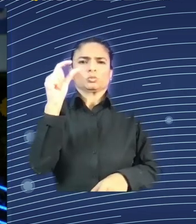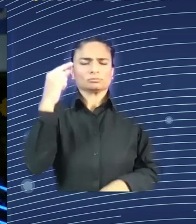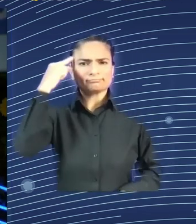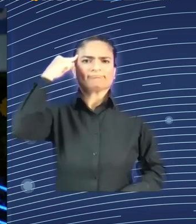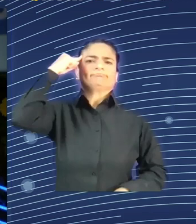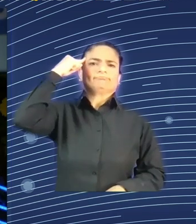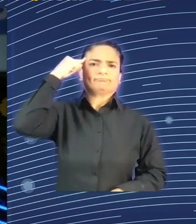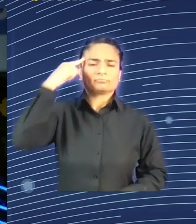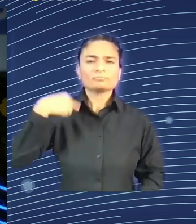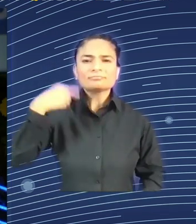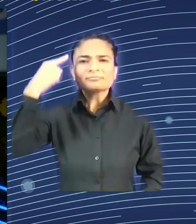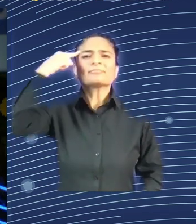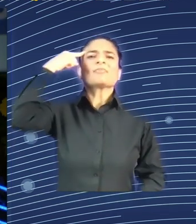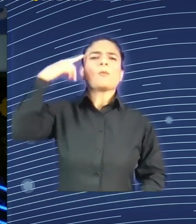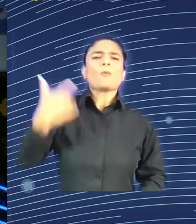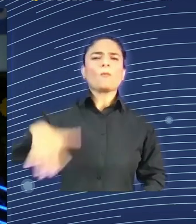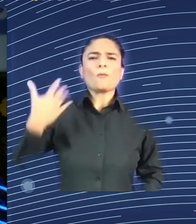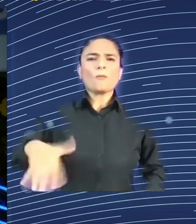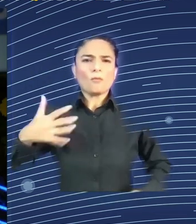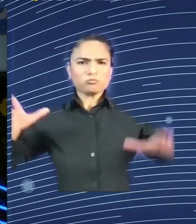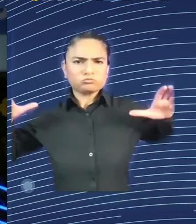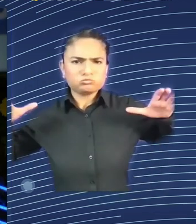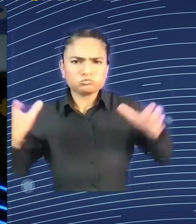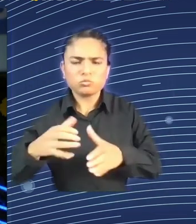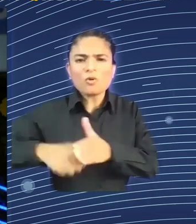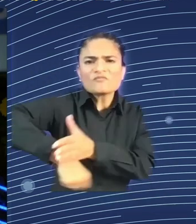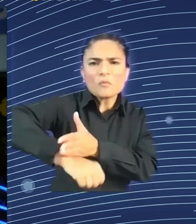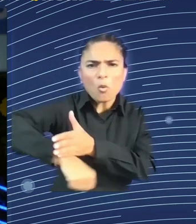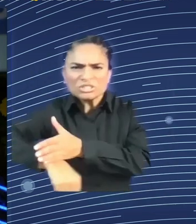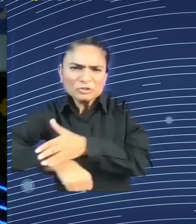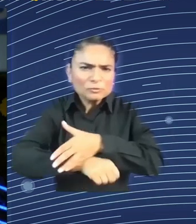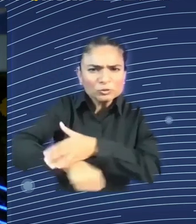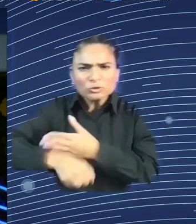next week, there's another good game, and they say, oh, this is by far the best game we've seen.